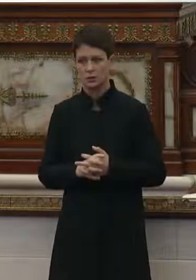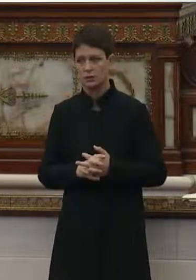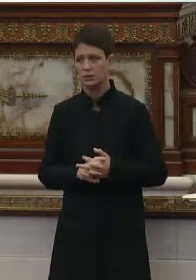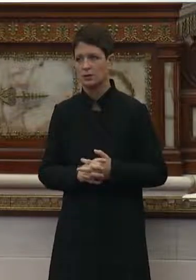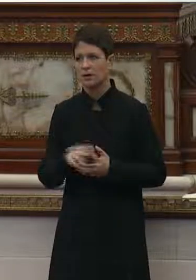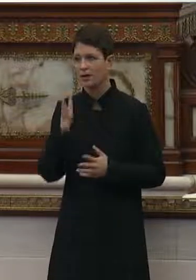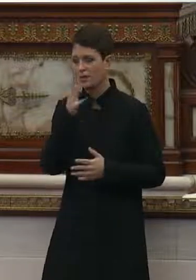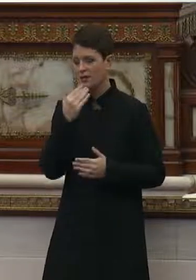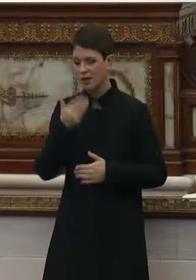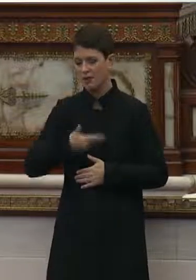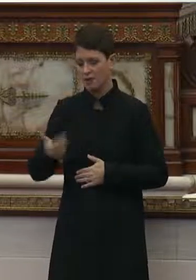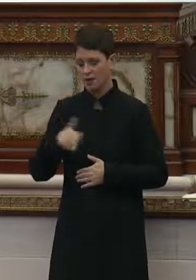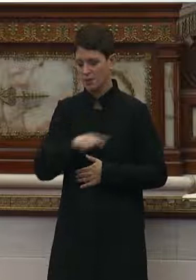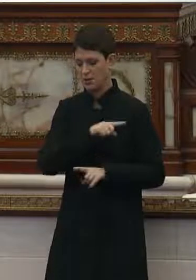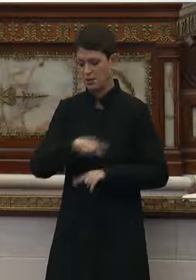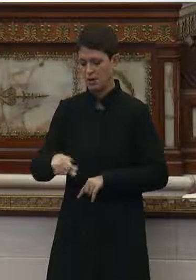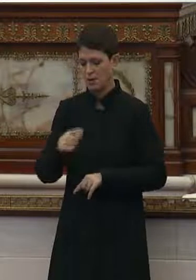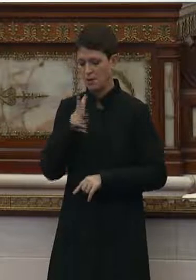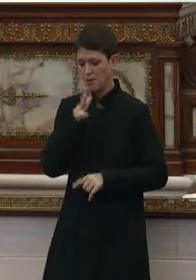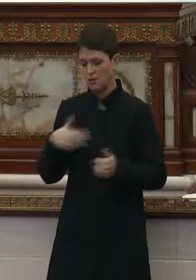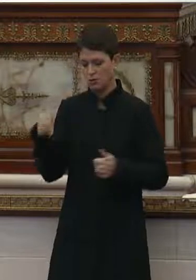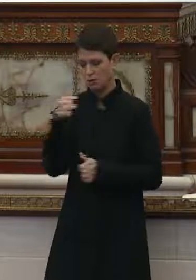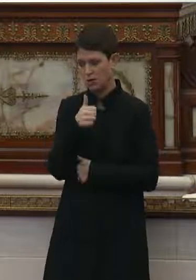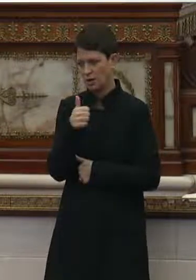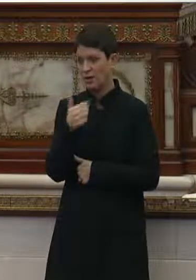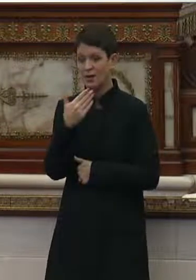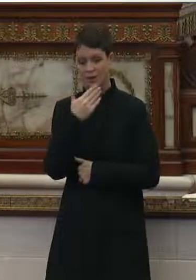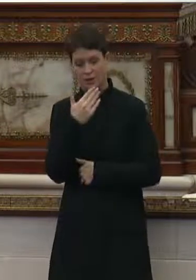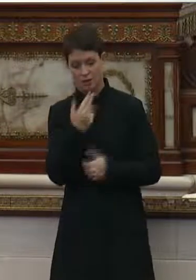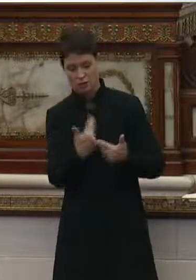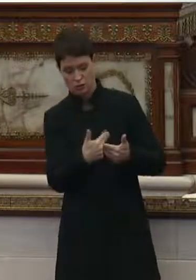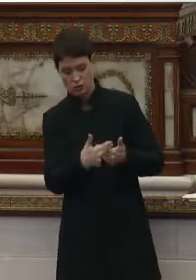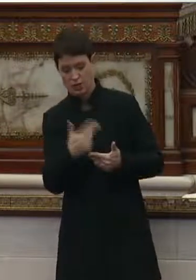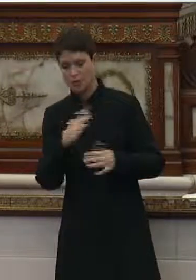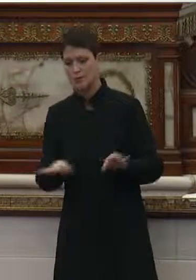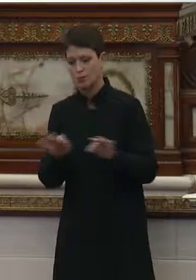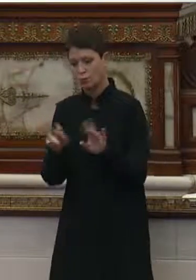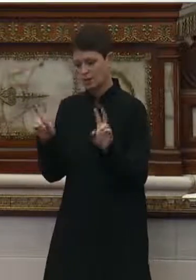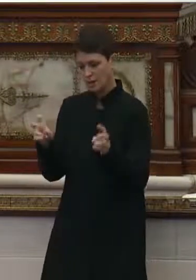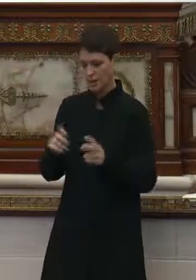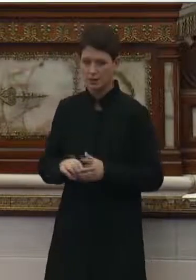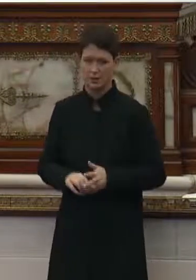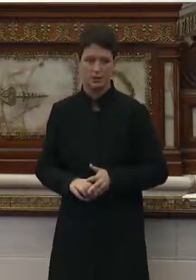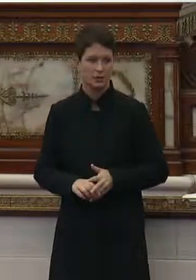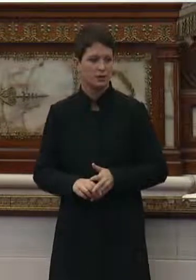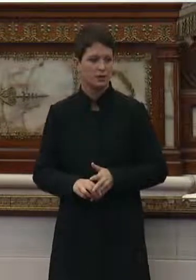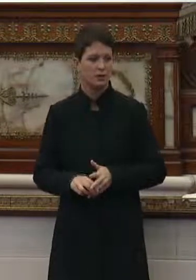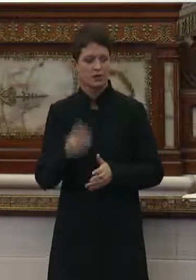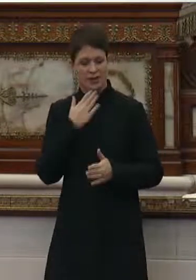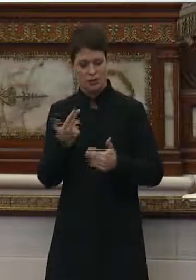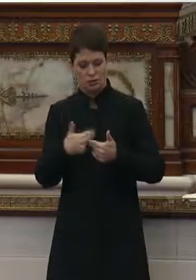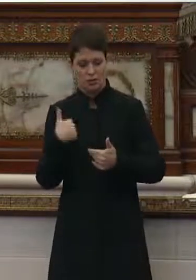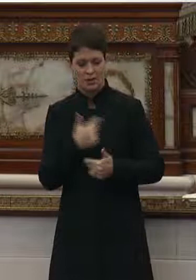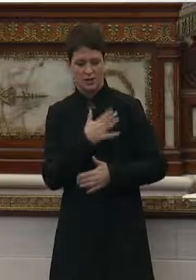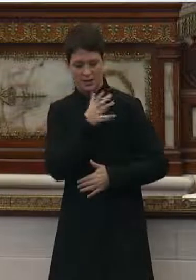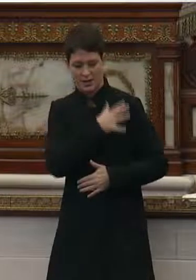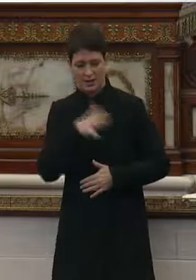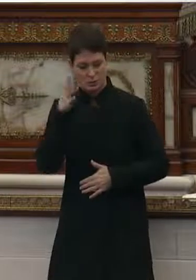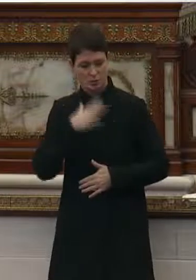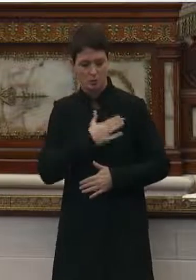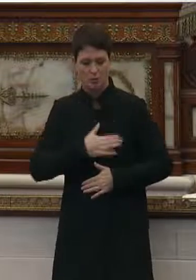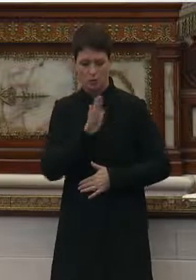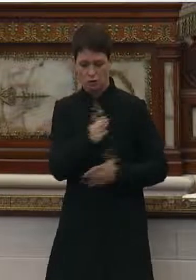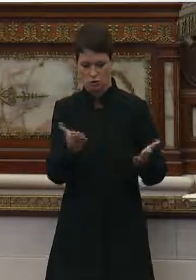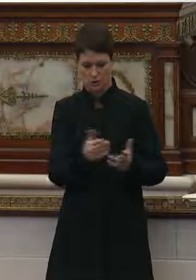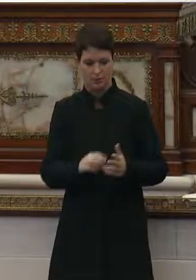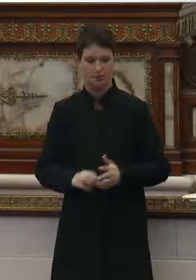Thank you for having me, Madam Chair, for this very important topic. Thank you for being here, Councilman. We appreciate your presence.